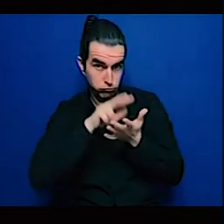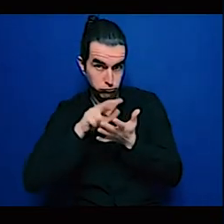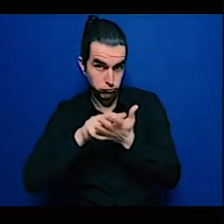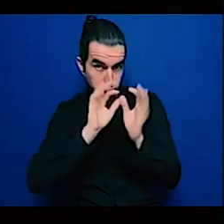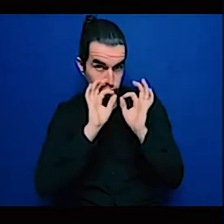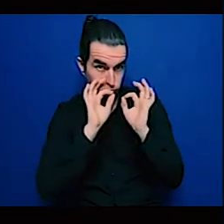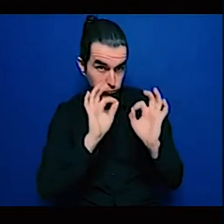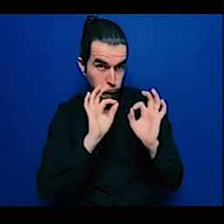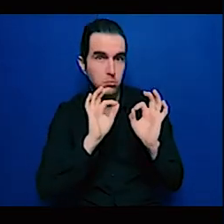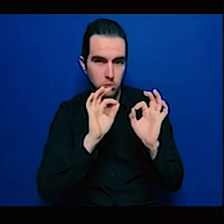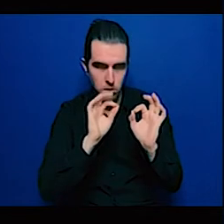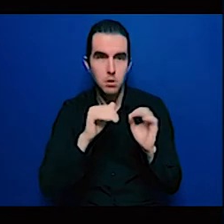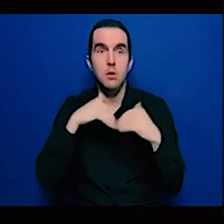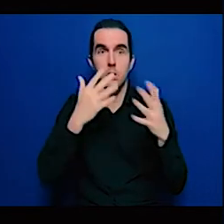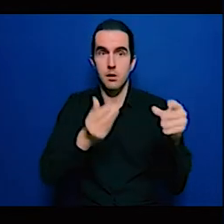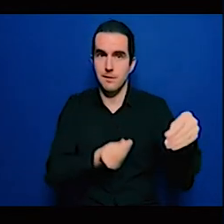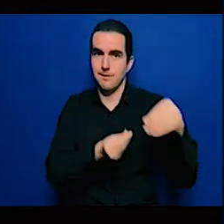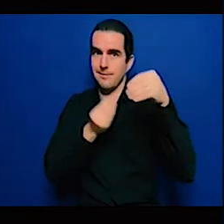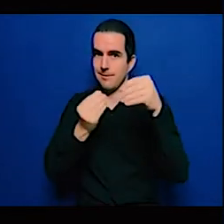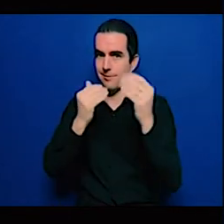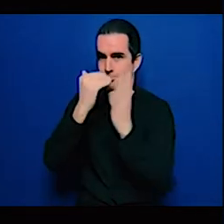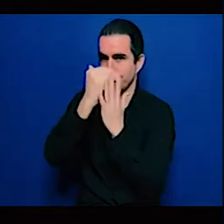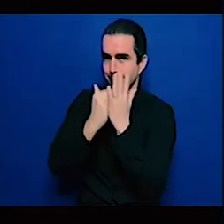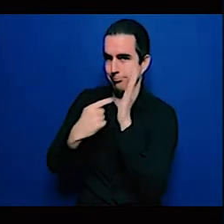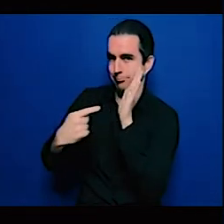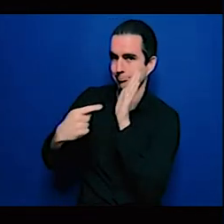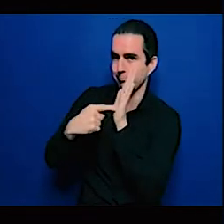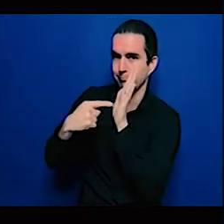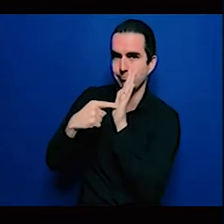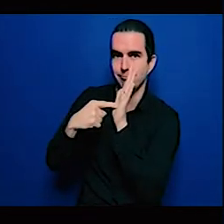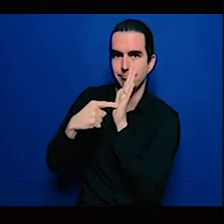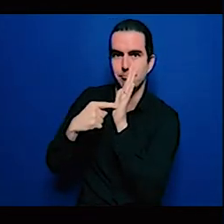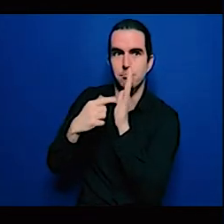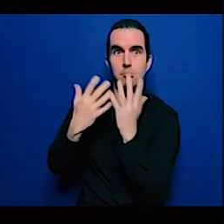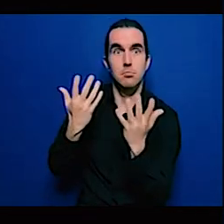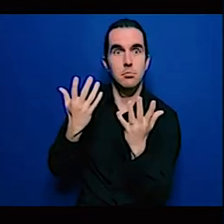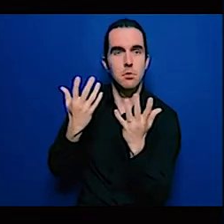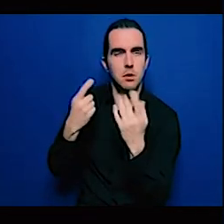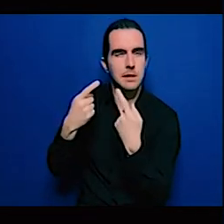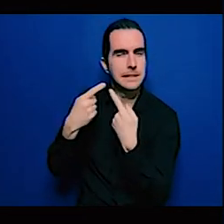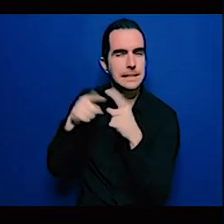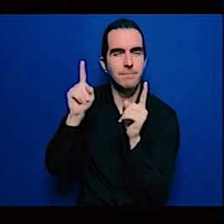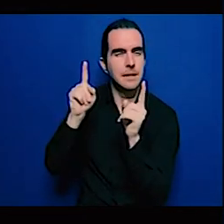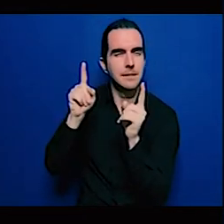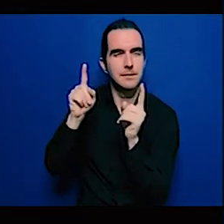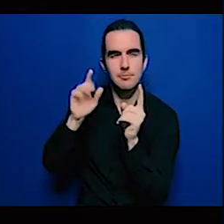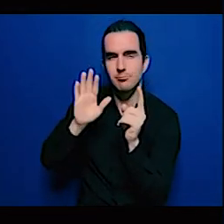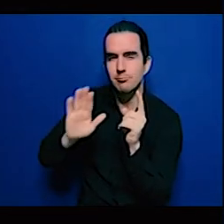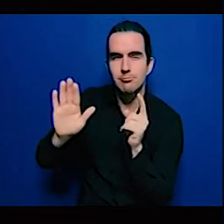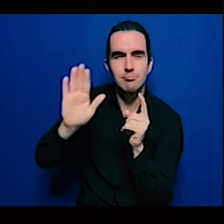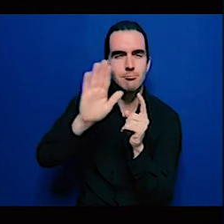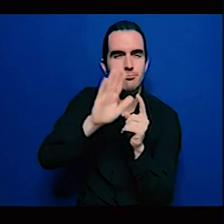and that's where we have difficulties sometimes we have trouble in Africa identifying reference situations